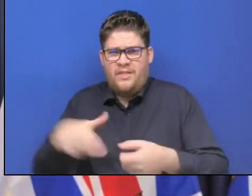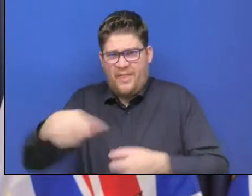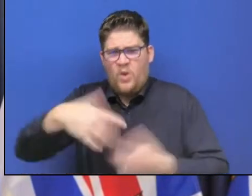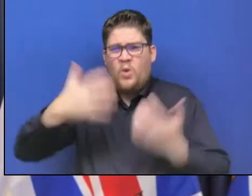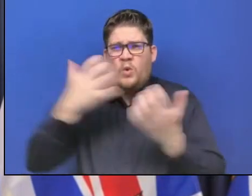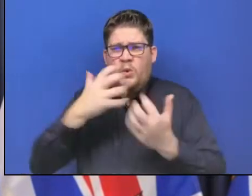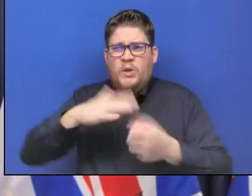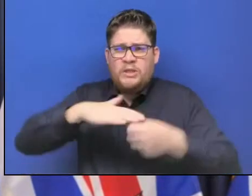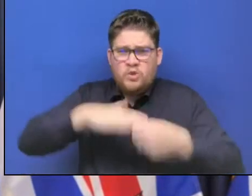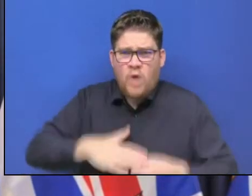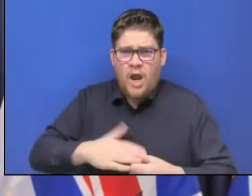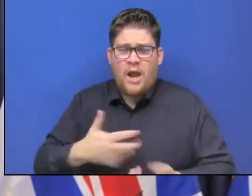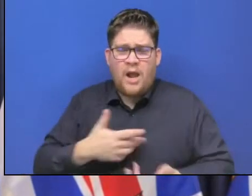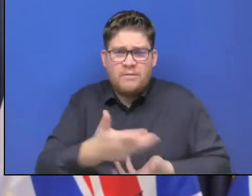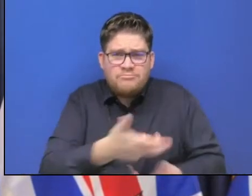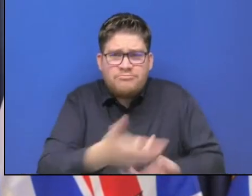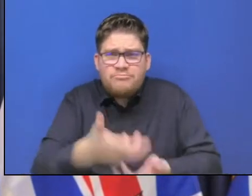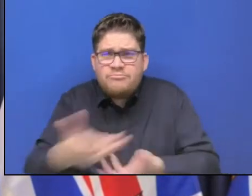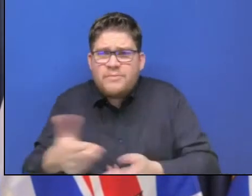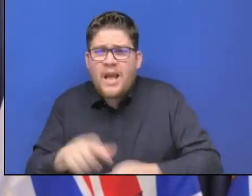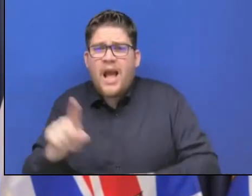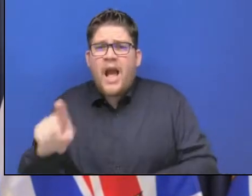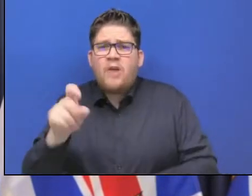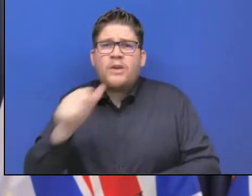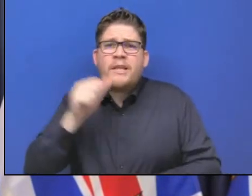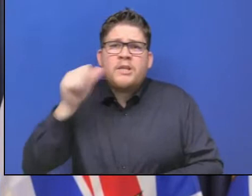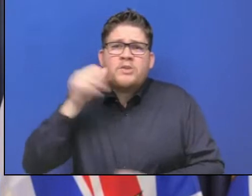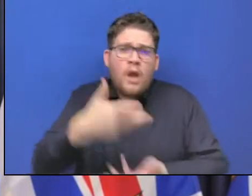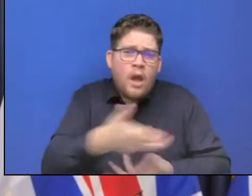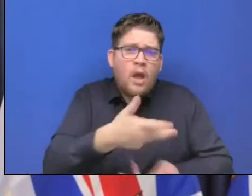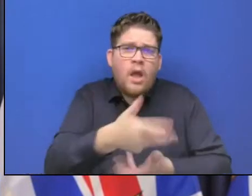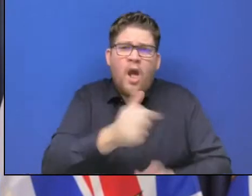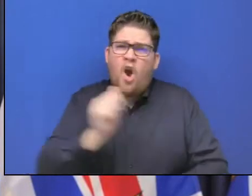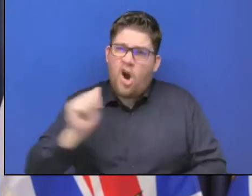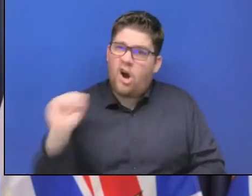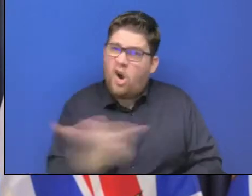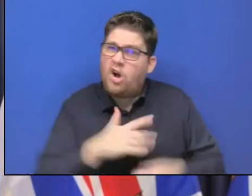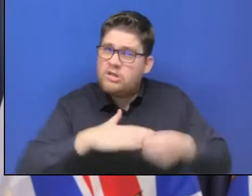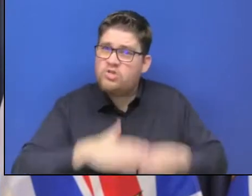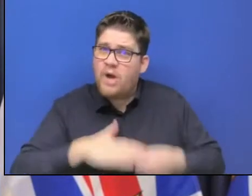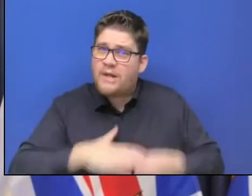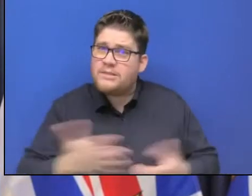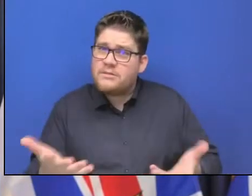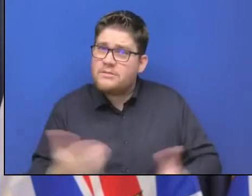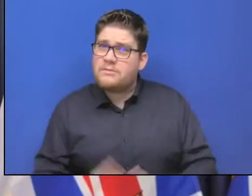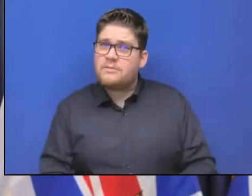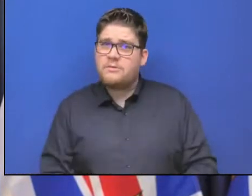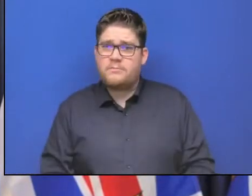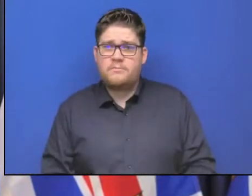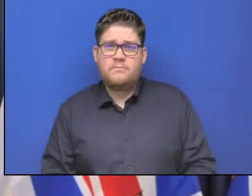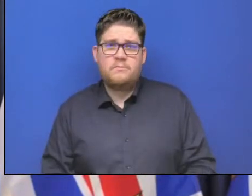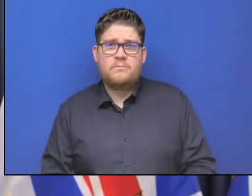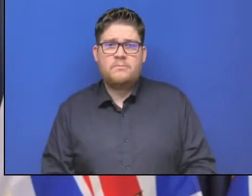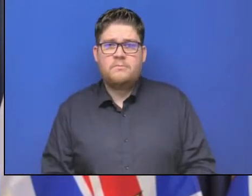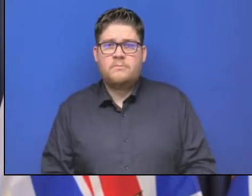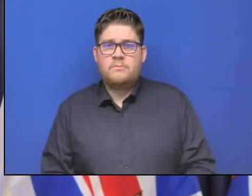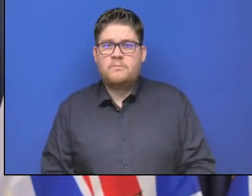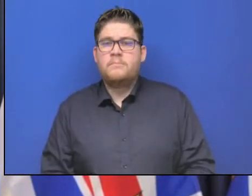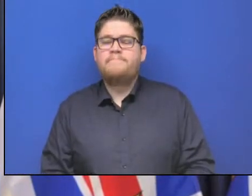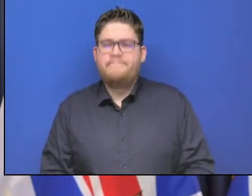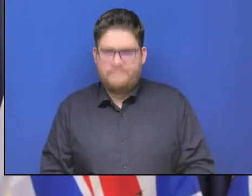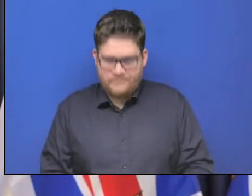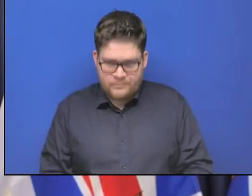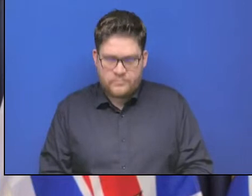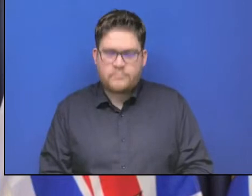spoke hundreds of the farmers yesterday. As I have said, we are working very hard to determine exactly